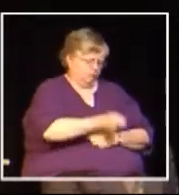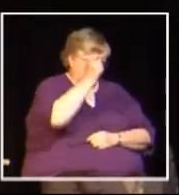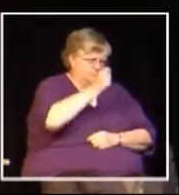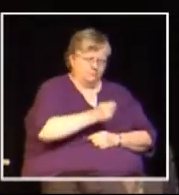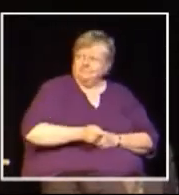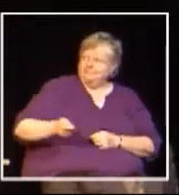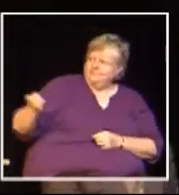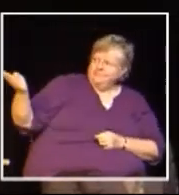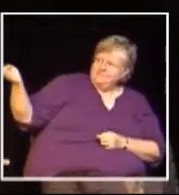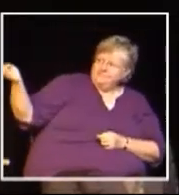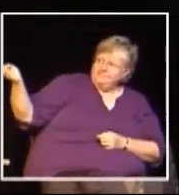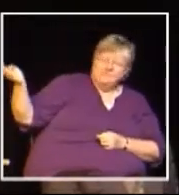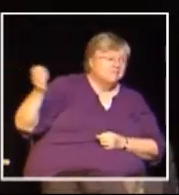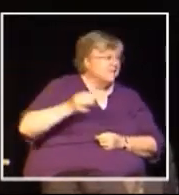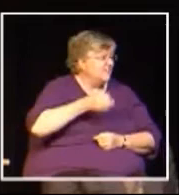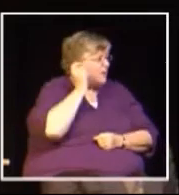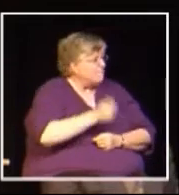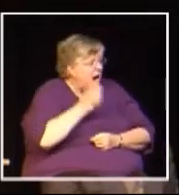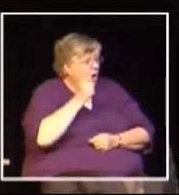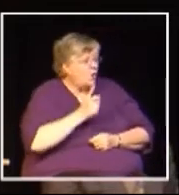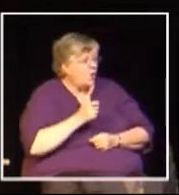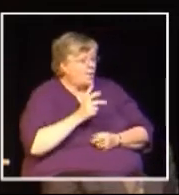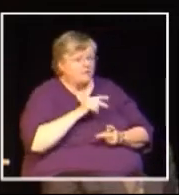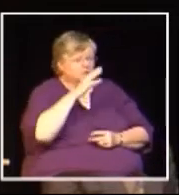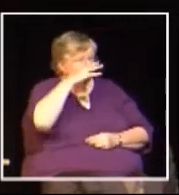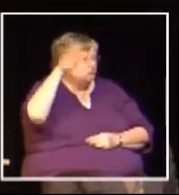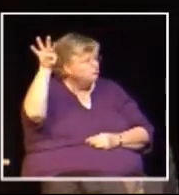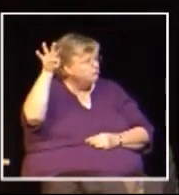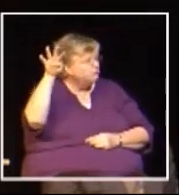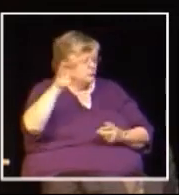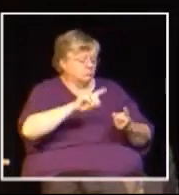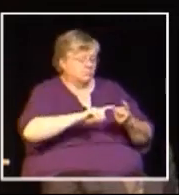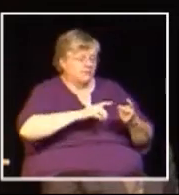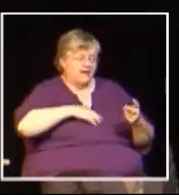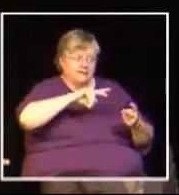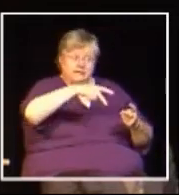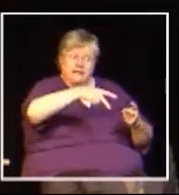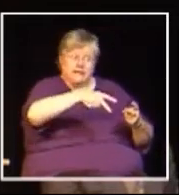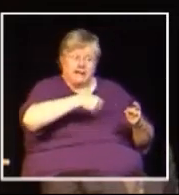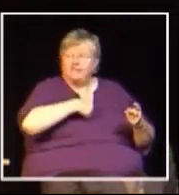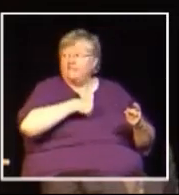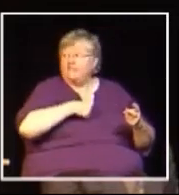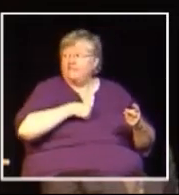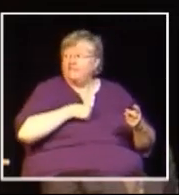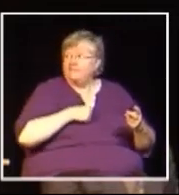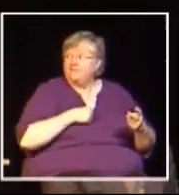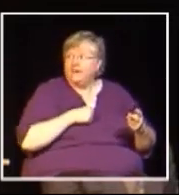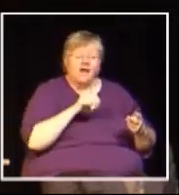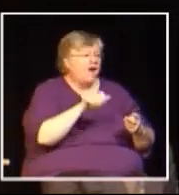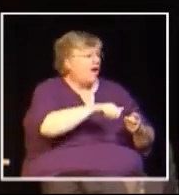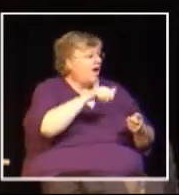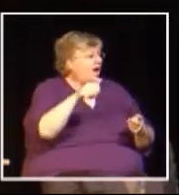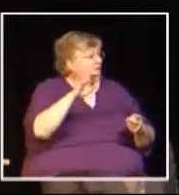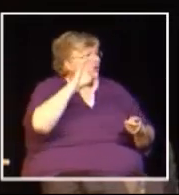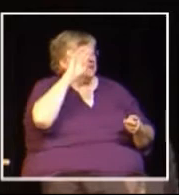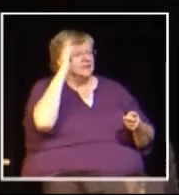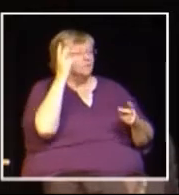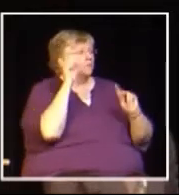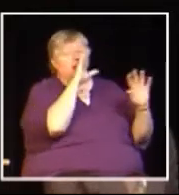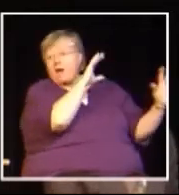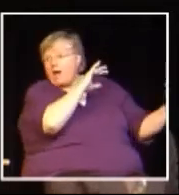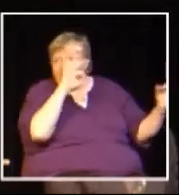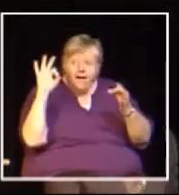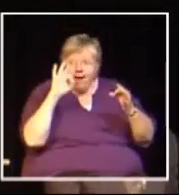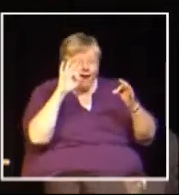down to a moderate level. Now, I have two weapons in my